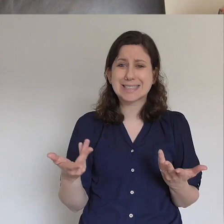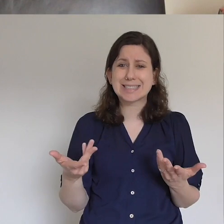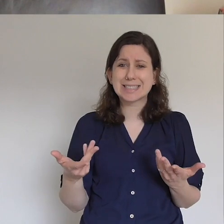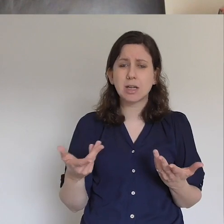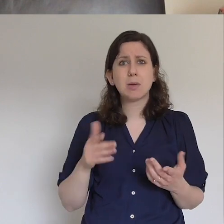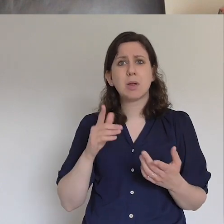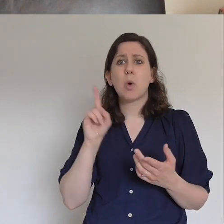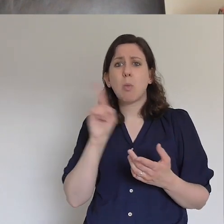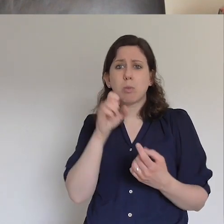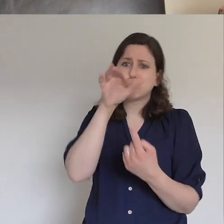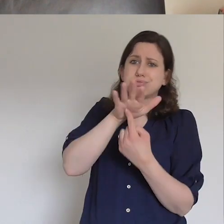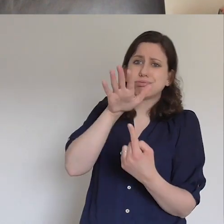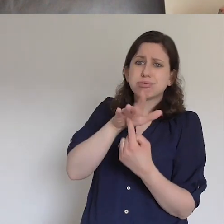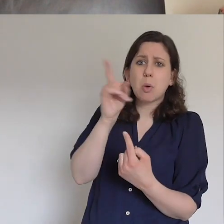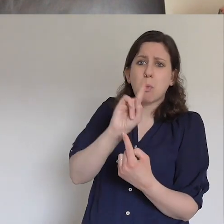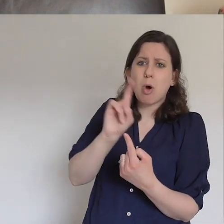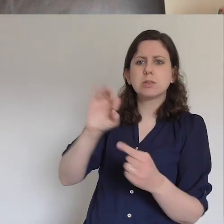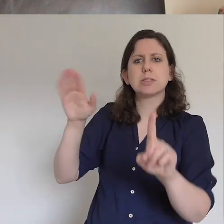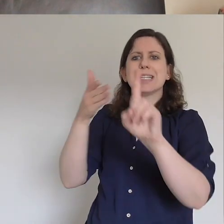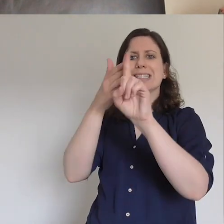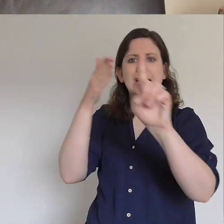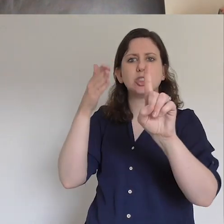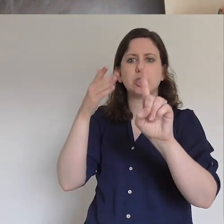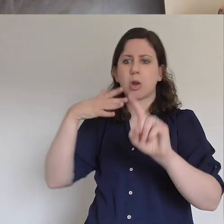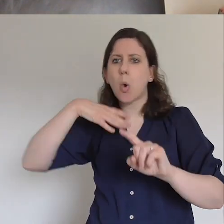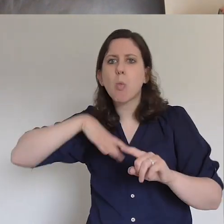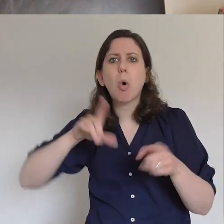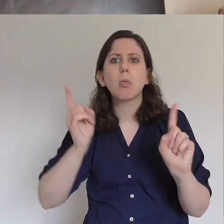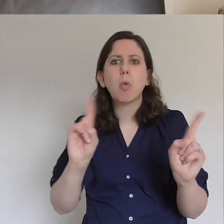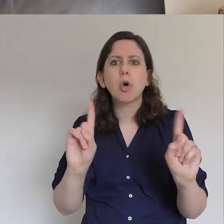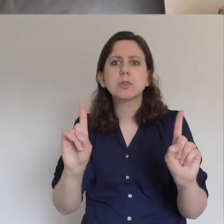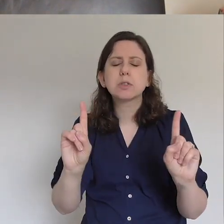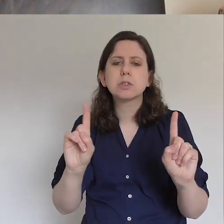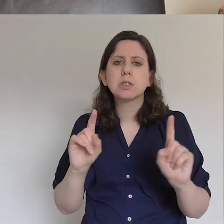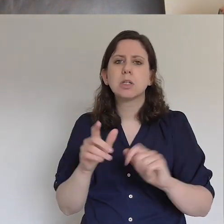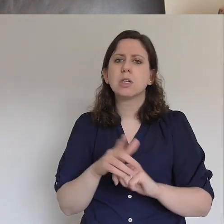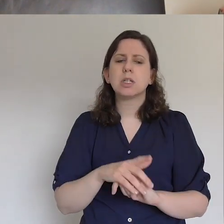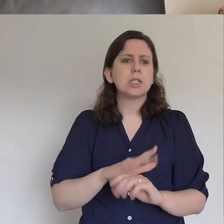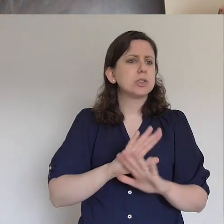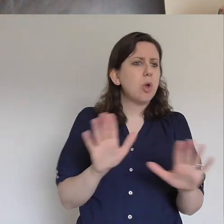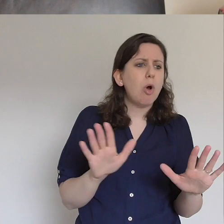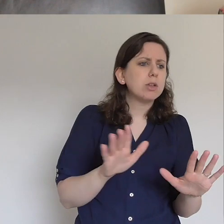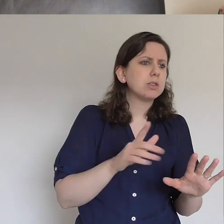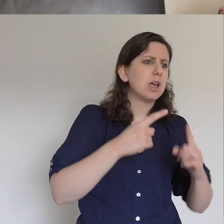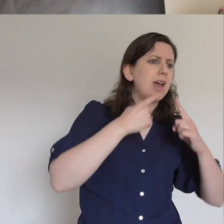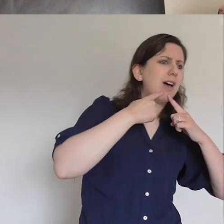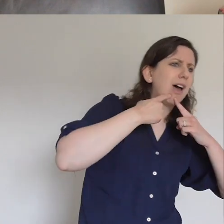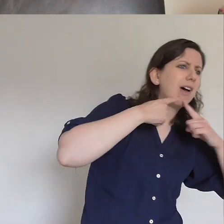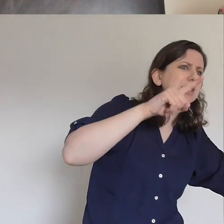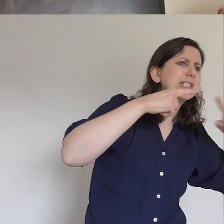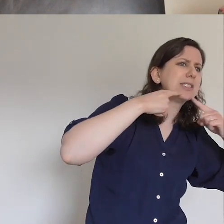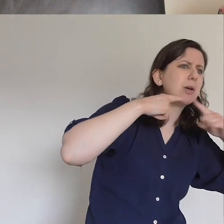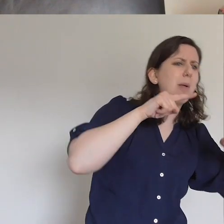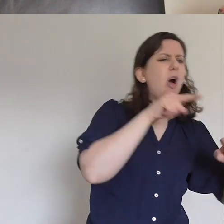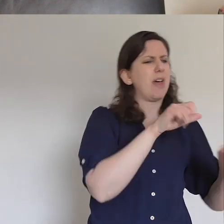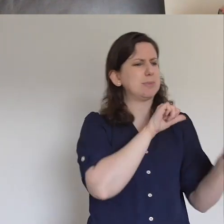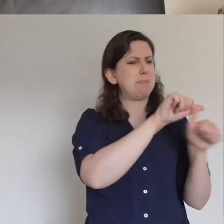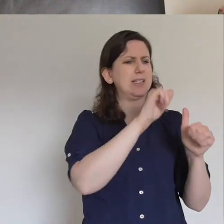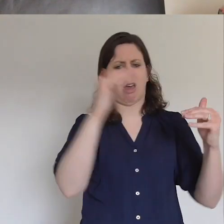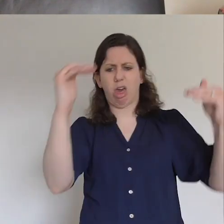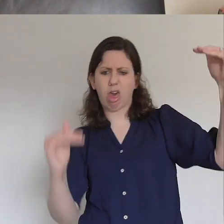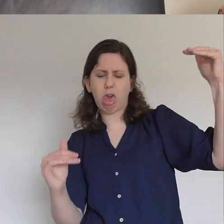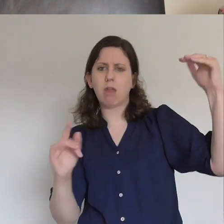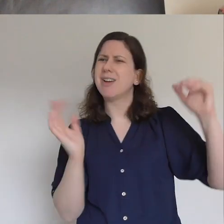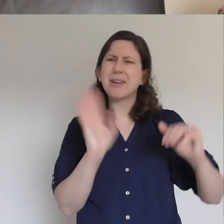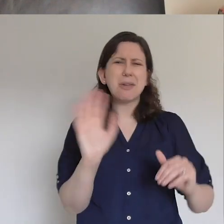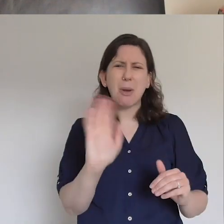matters. What are we going for? What are we wanting? And let's not have a battle between social action and evangelism. Let's actually see the fact that words and works go